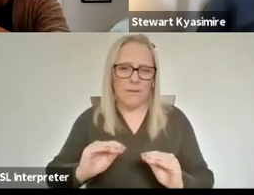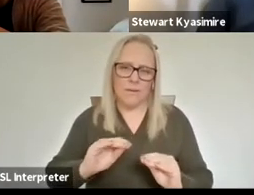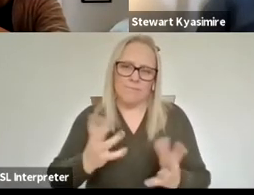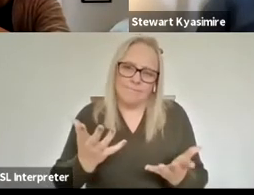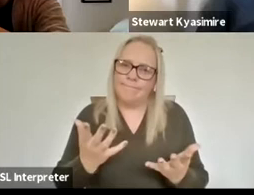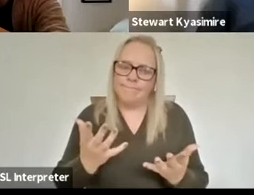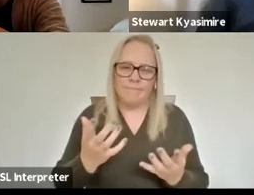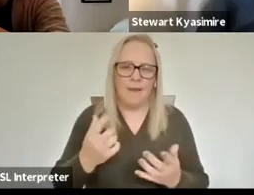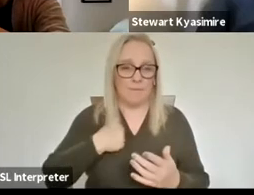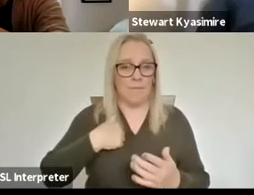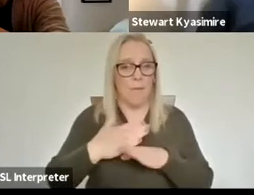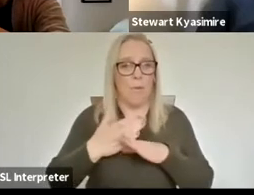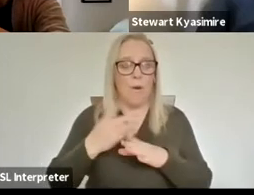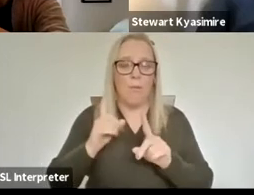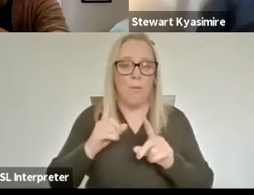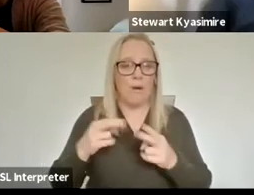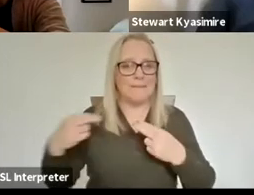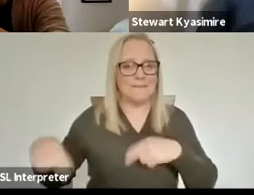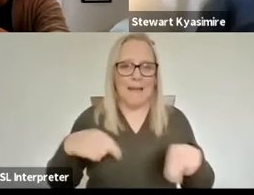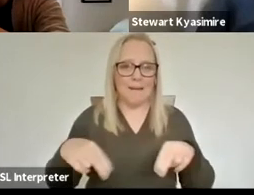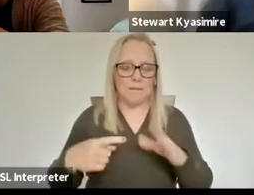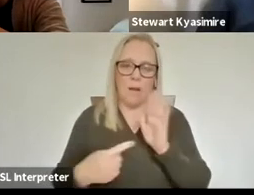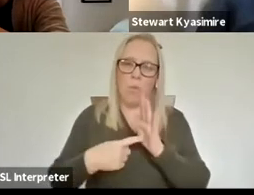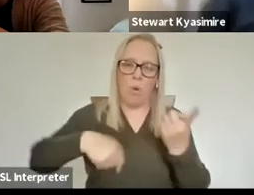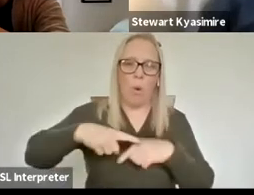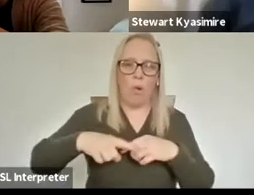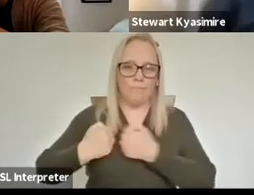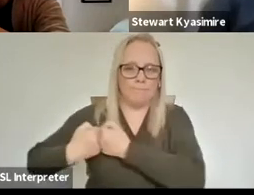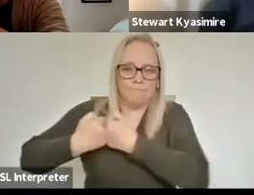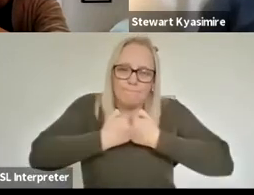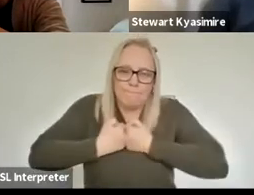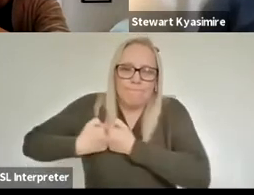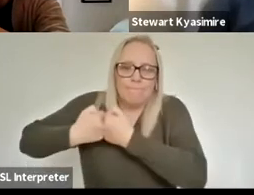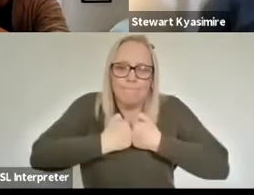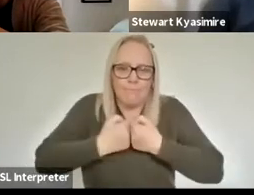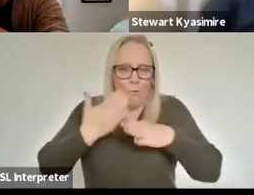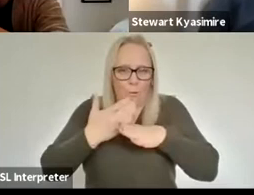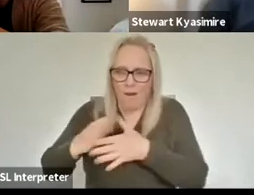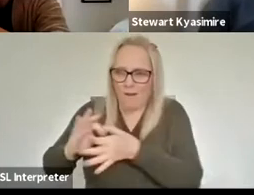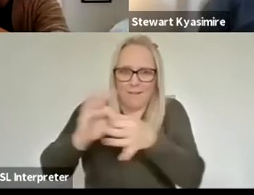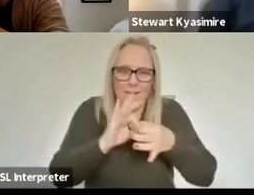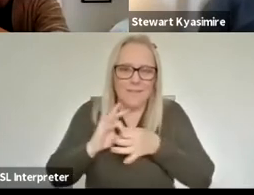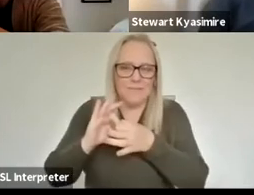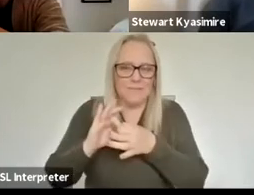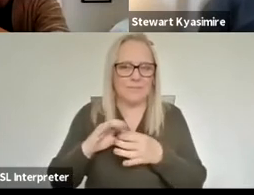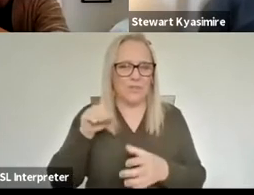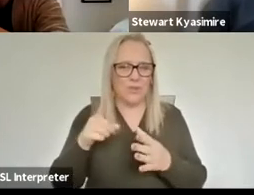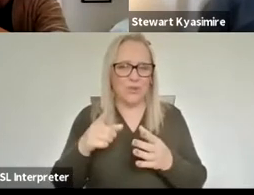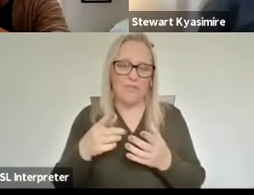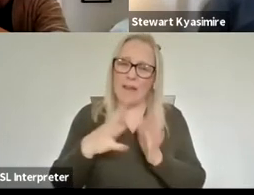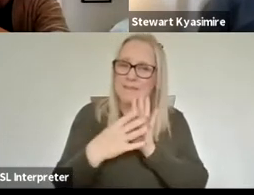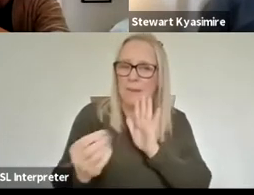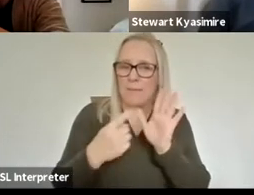we we need to be close together in one space to work um the production in Athens was is a good example